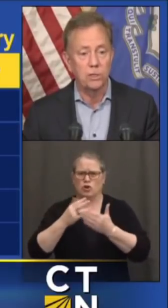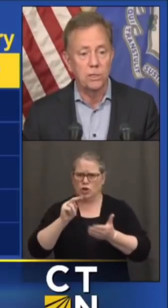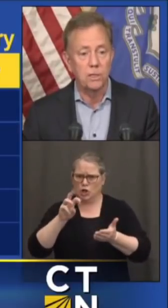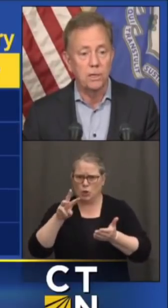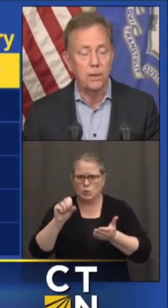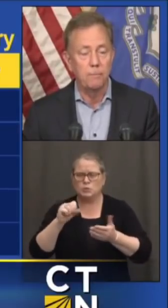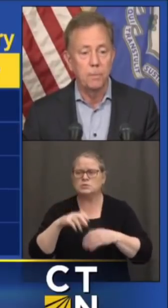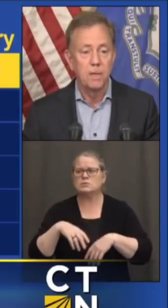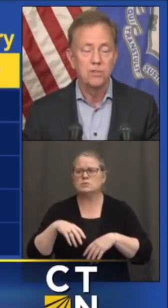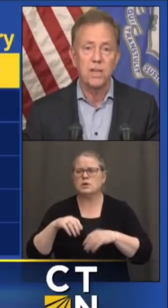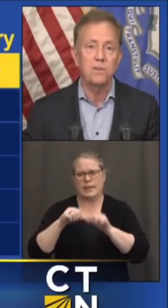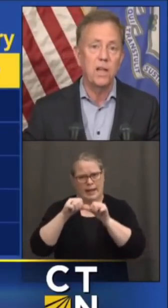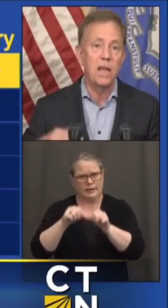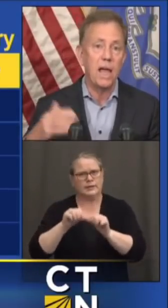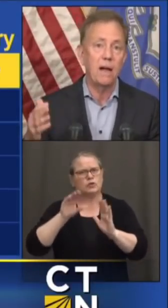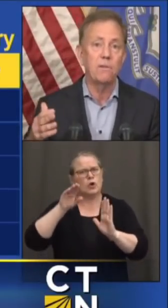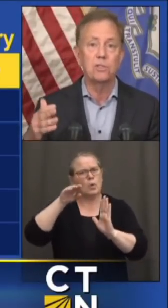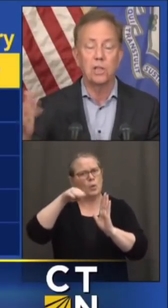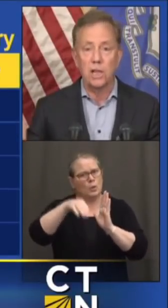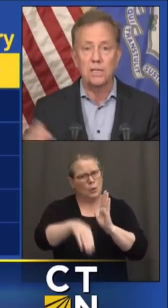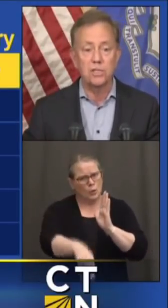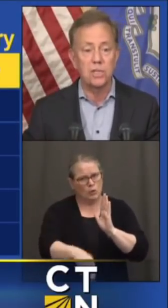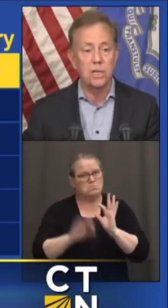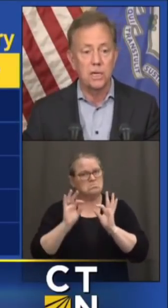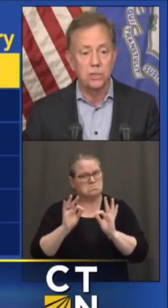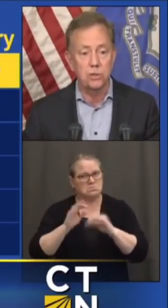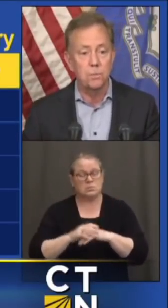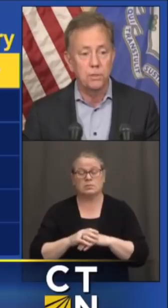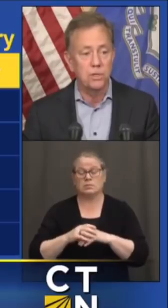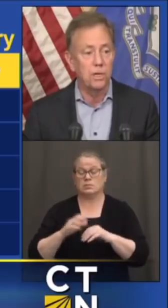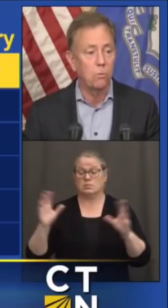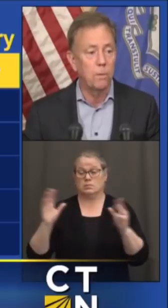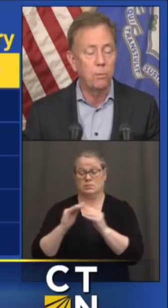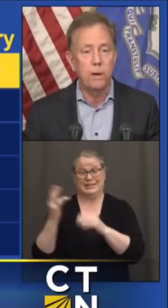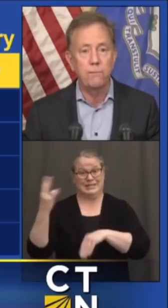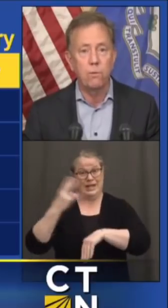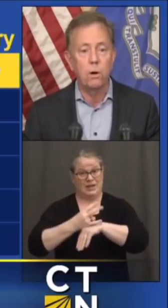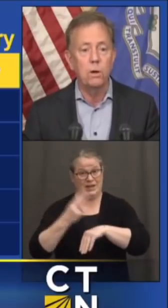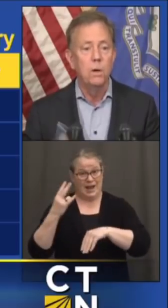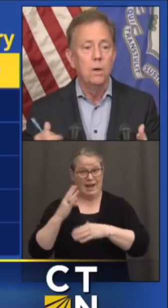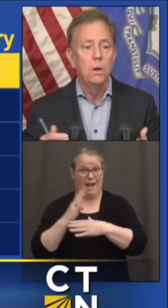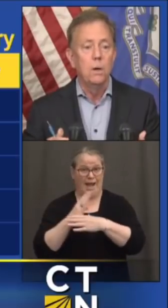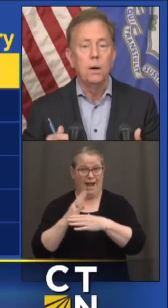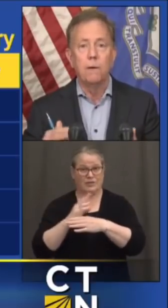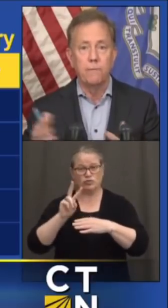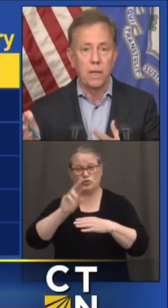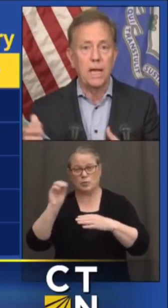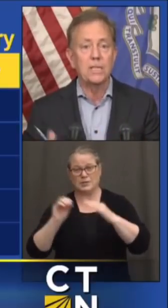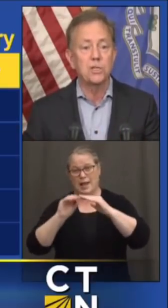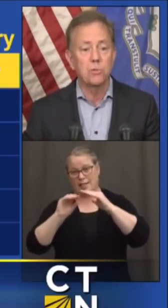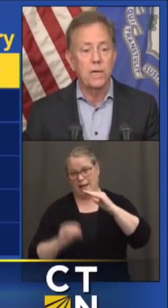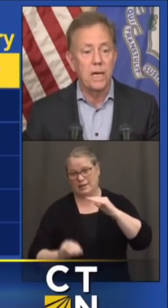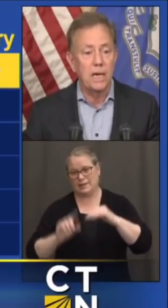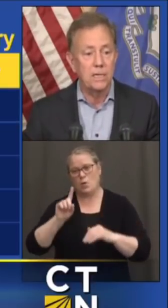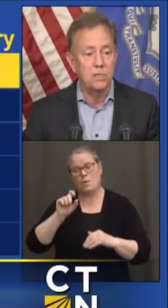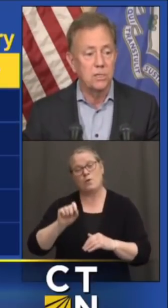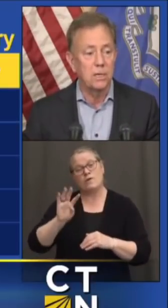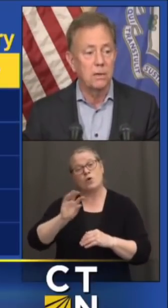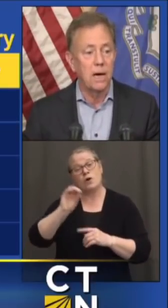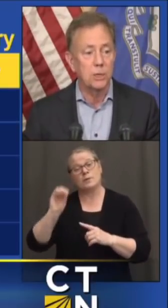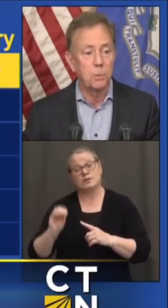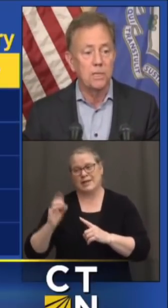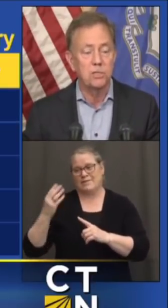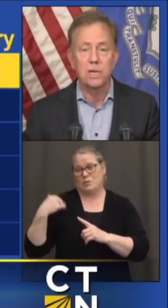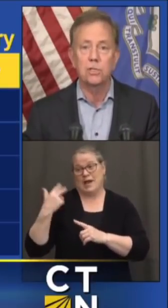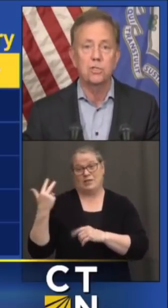the right direction. Seven-day average, less than 2%, 1.4 for the last three days.